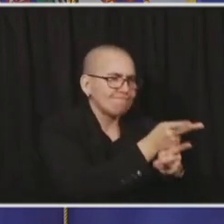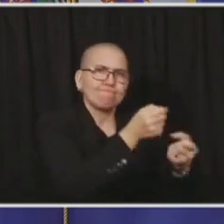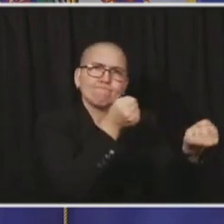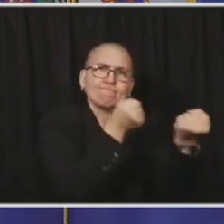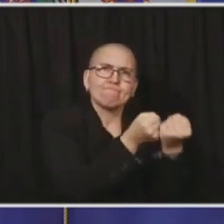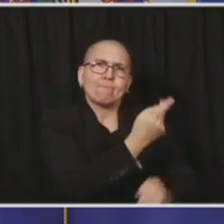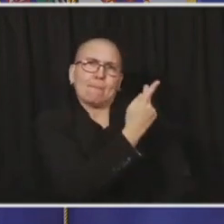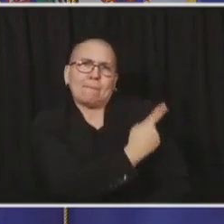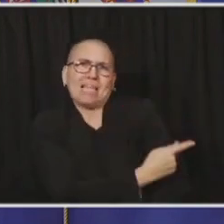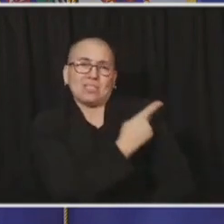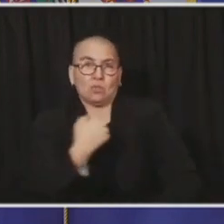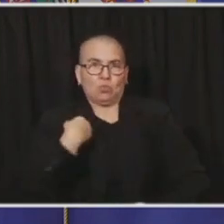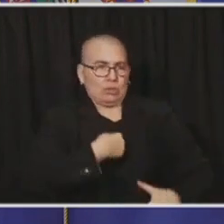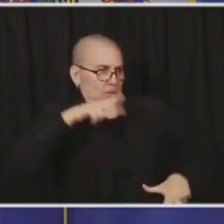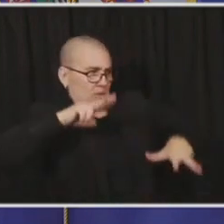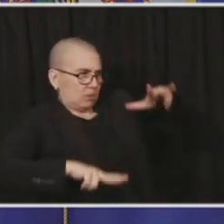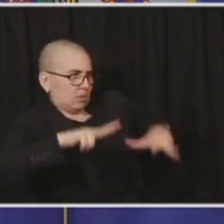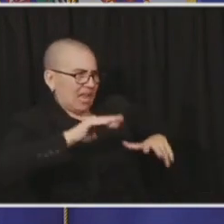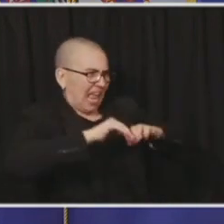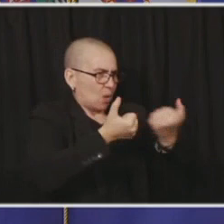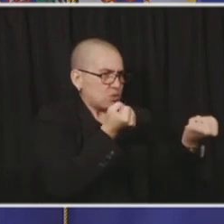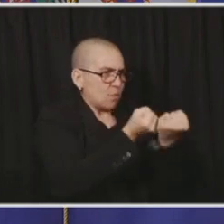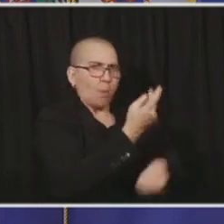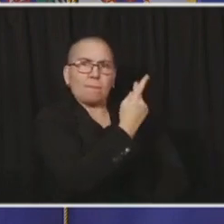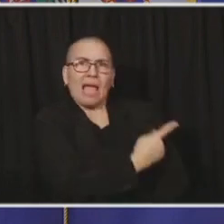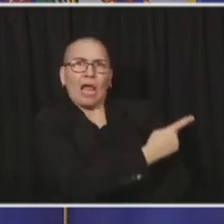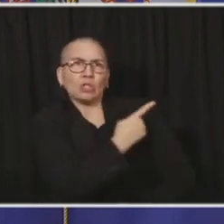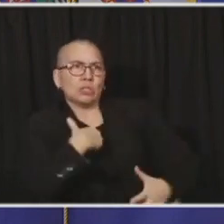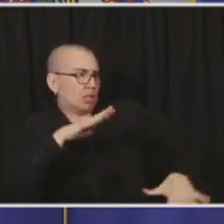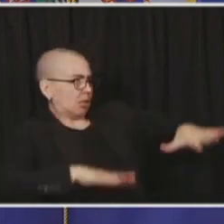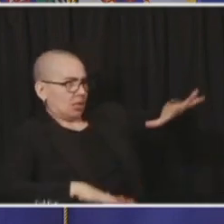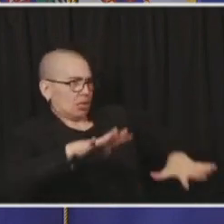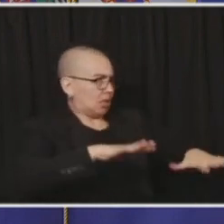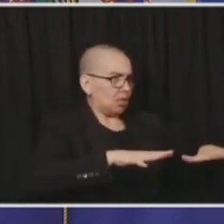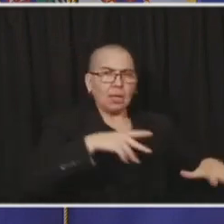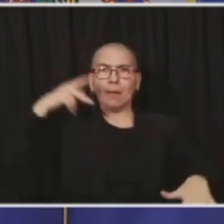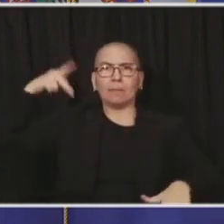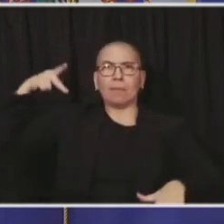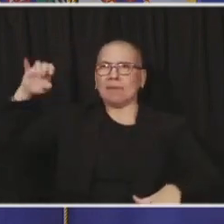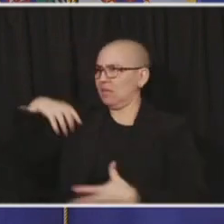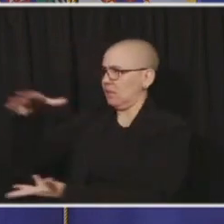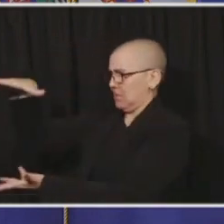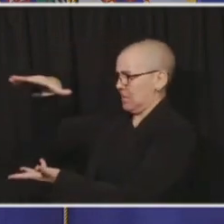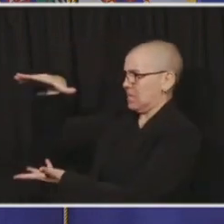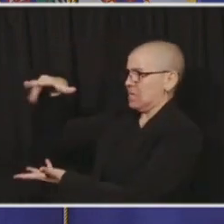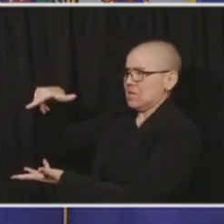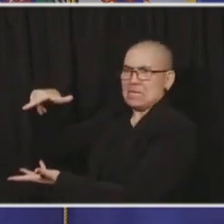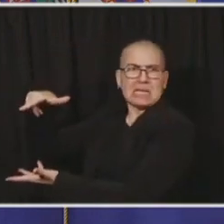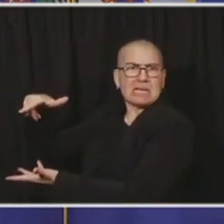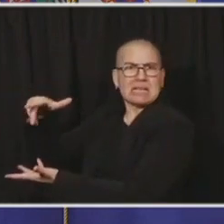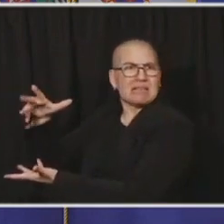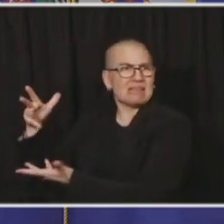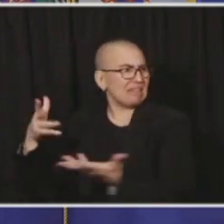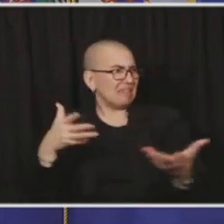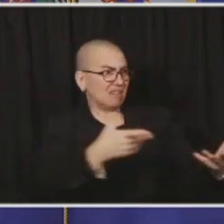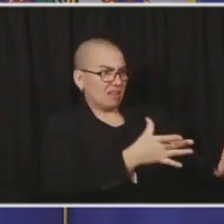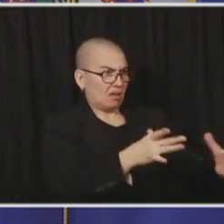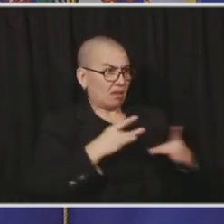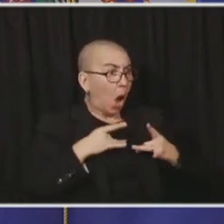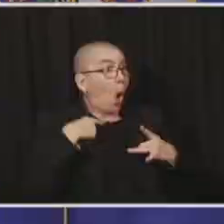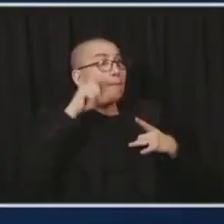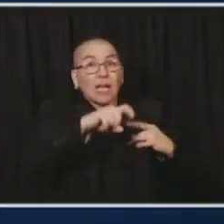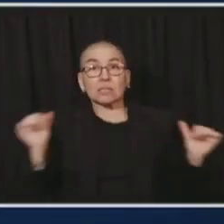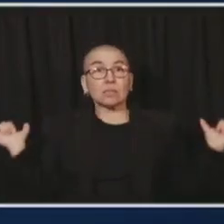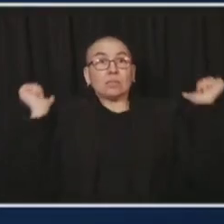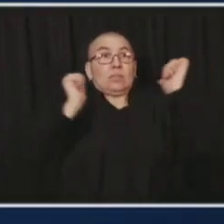no strategic stockpile. We did not know if this was being spread by touching things as much or if it was aerosol or what was happening. So we